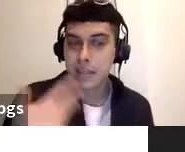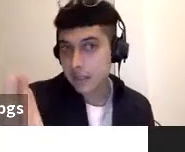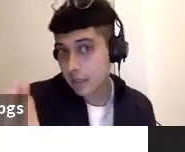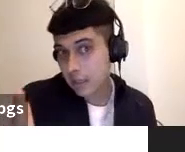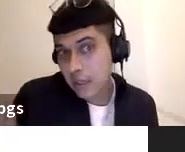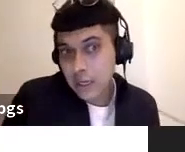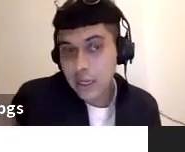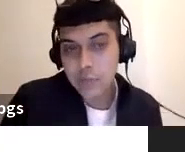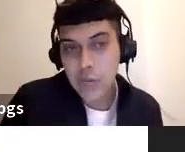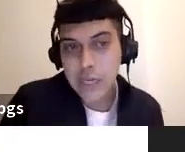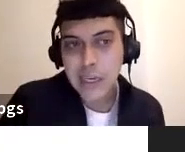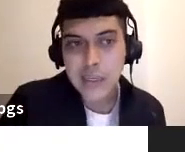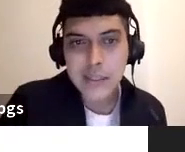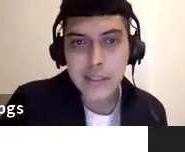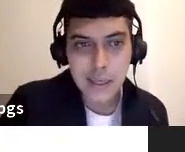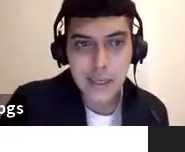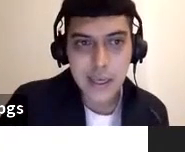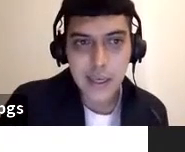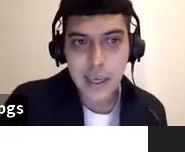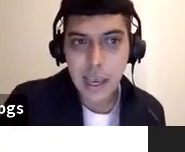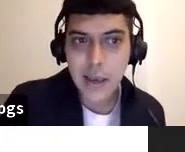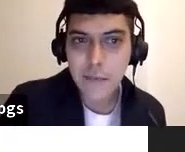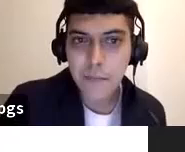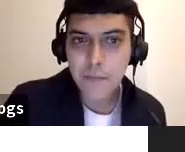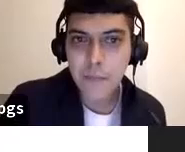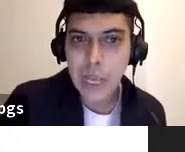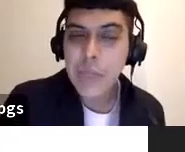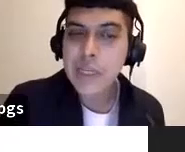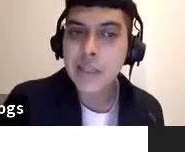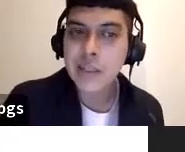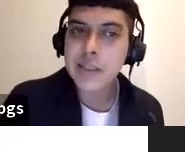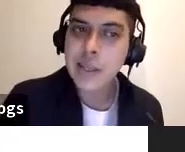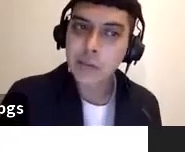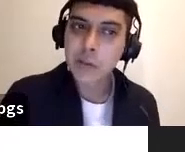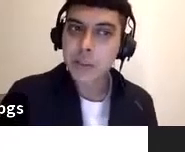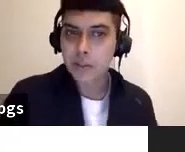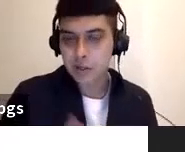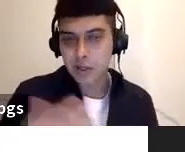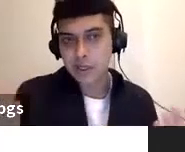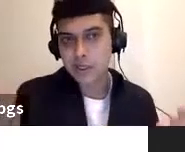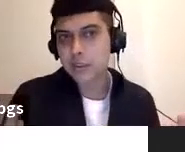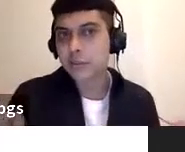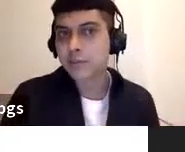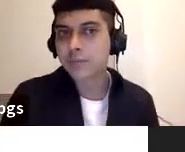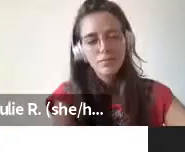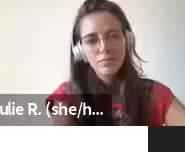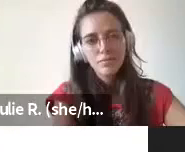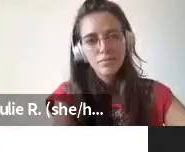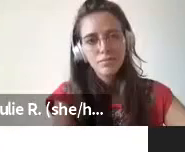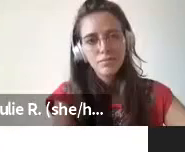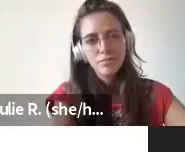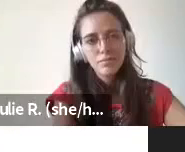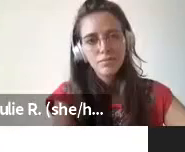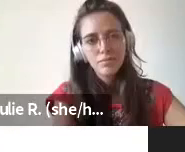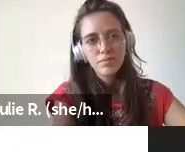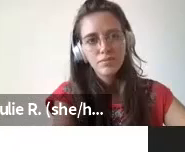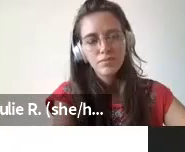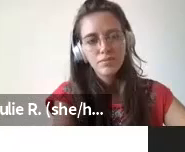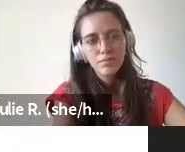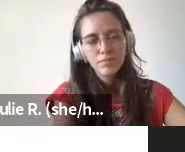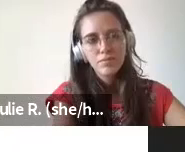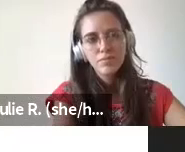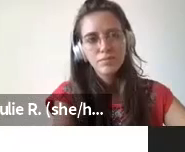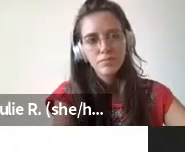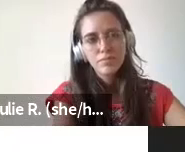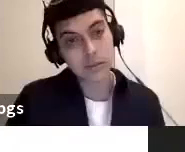in in my case uh um i'm beginning this network connecting communities